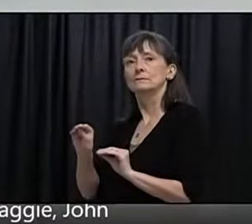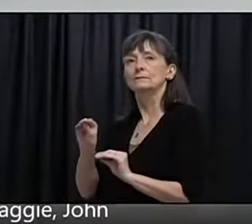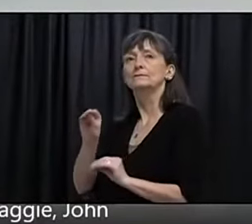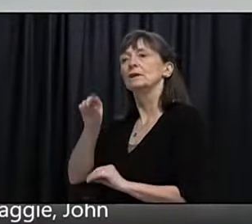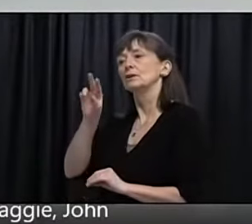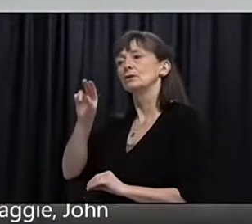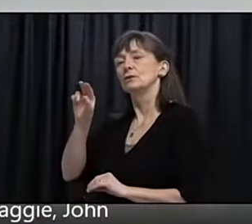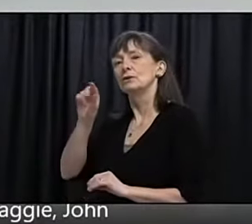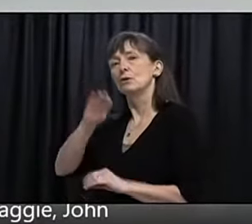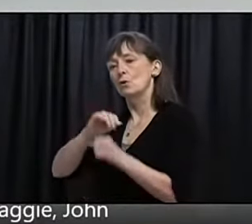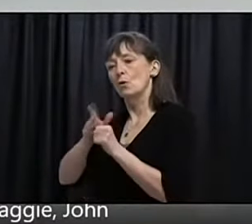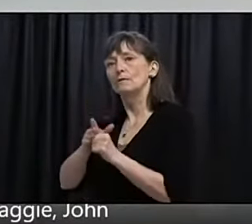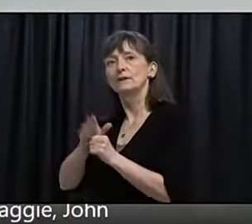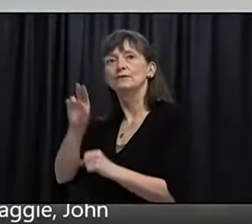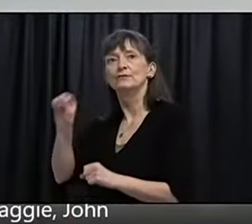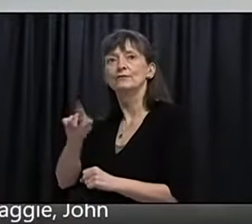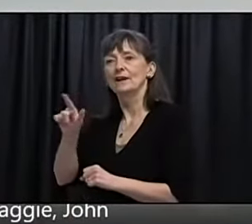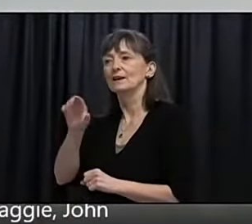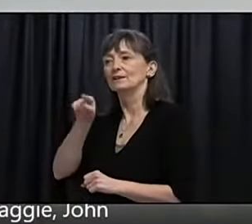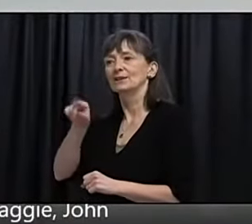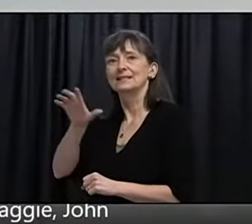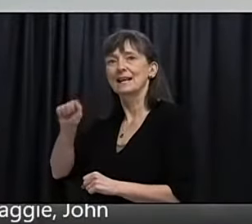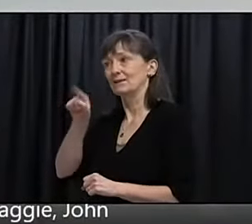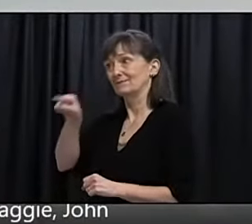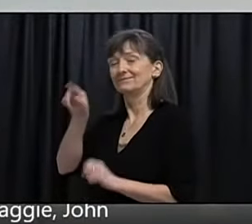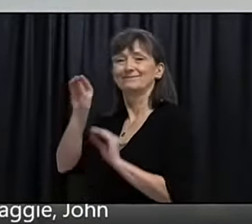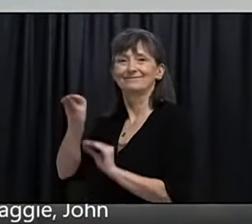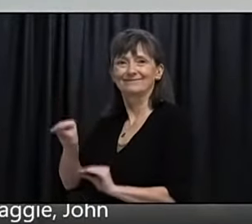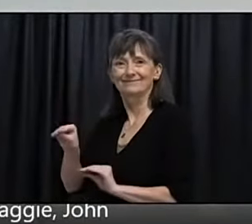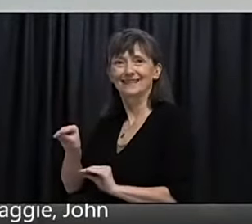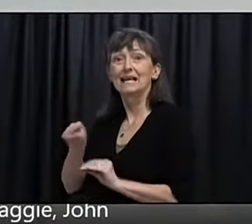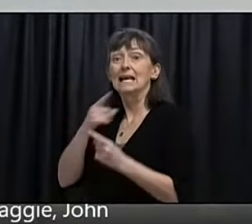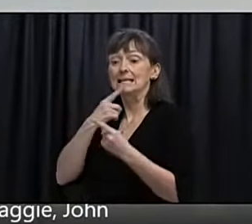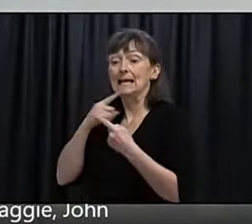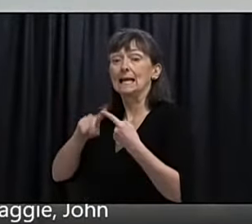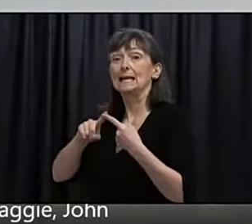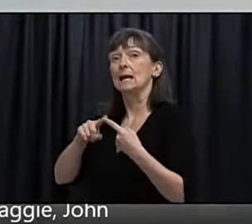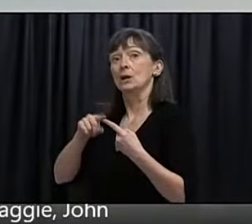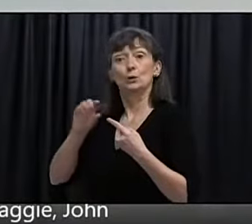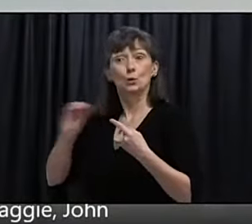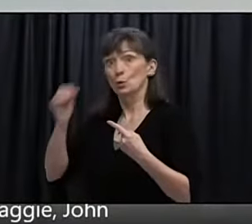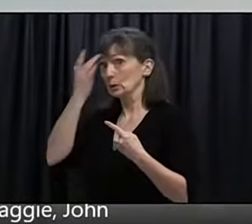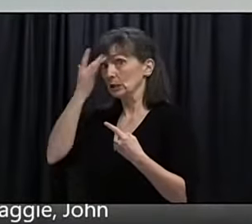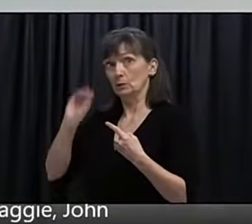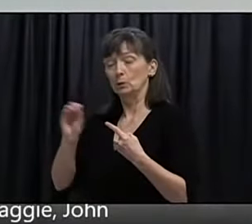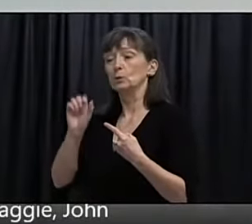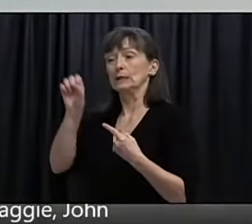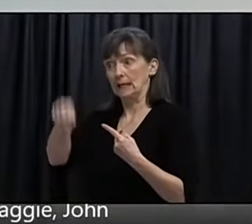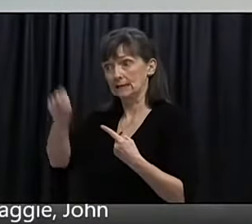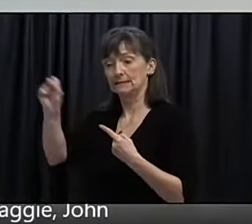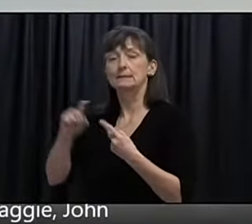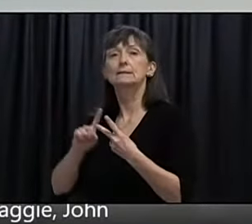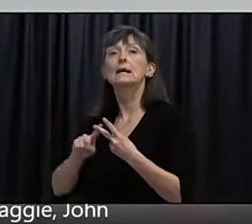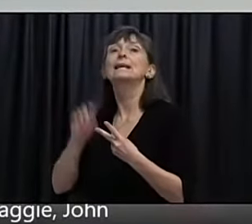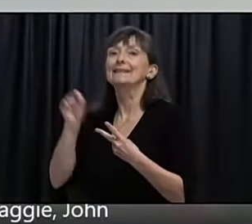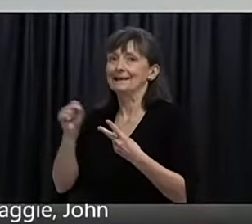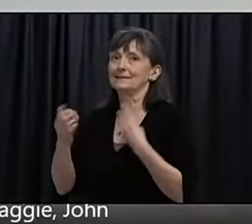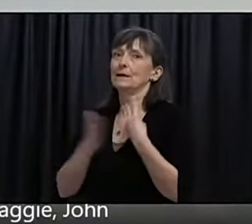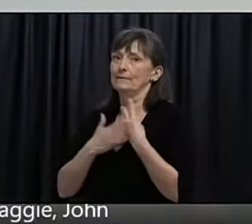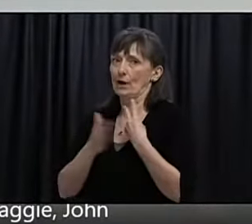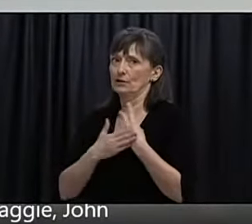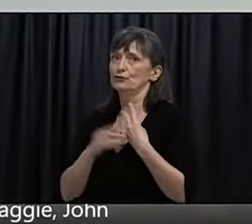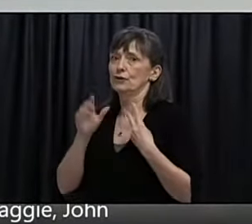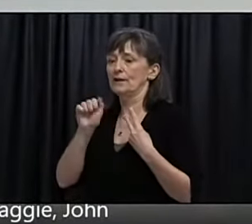form, filling in both yes I have no symptoms and yes this is the result of an advisory and then you will be offered an